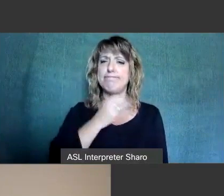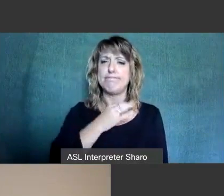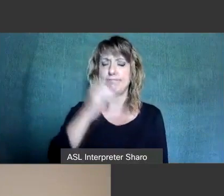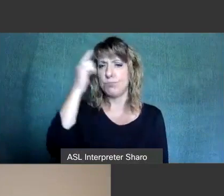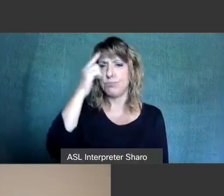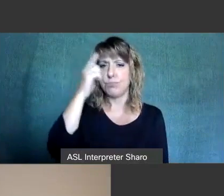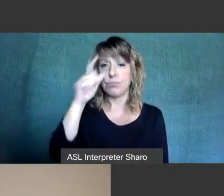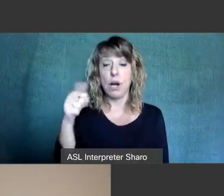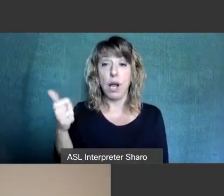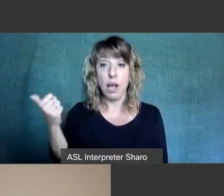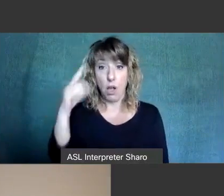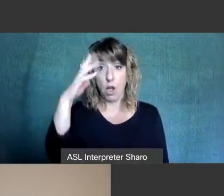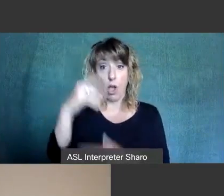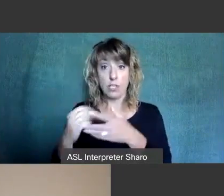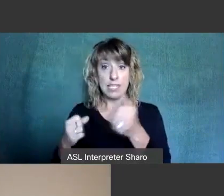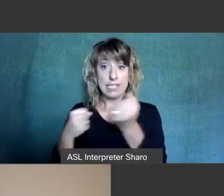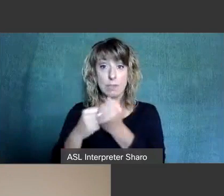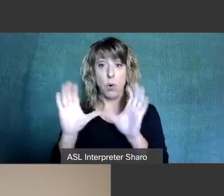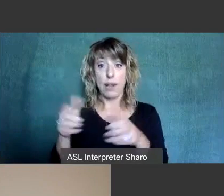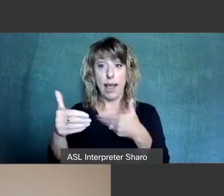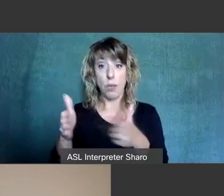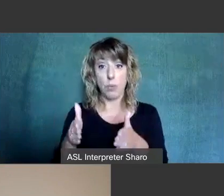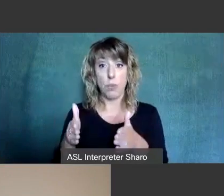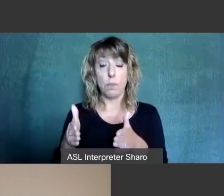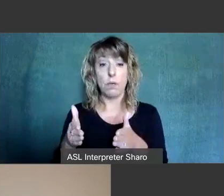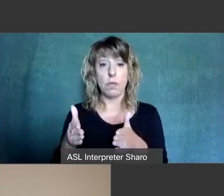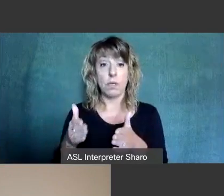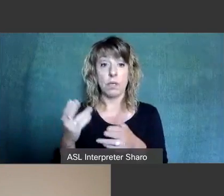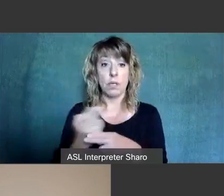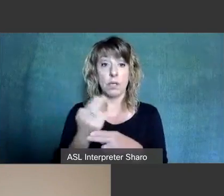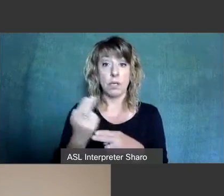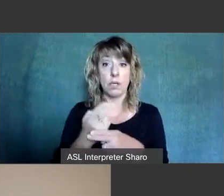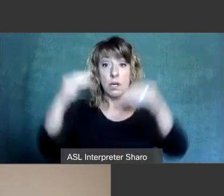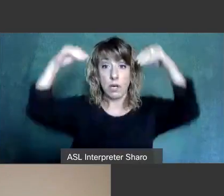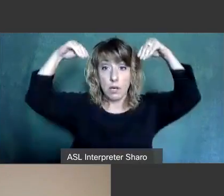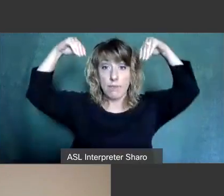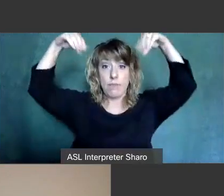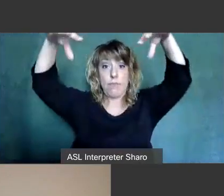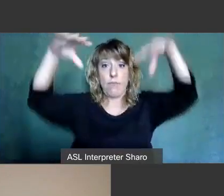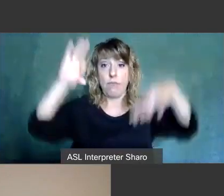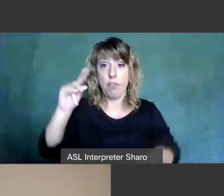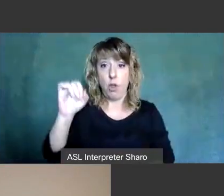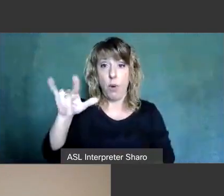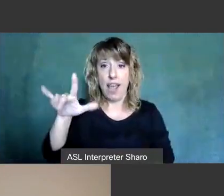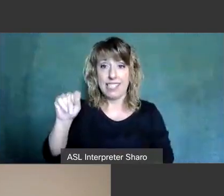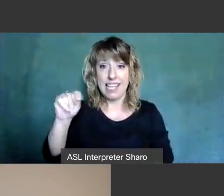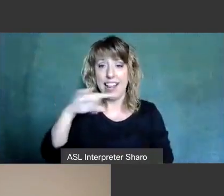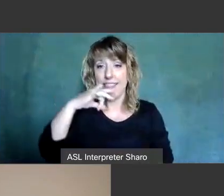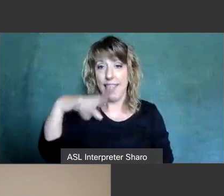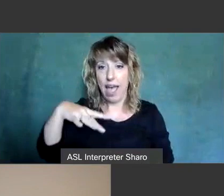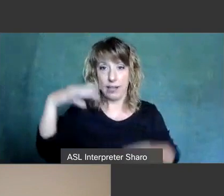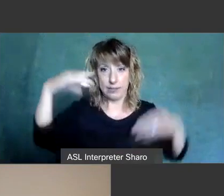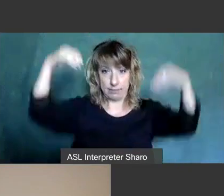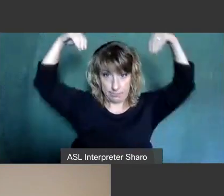thing do autistic support classrooms use fluorescent lighting said that when my guess